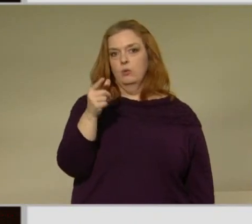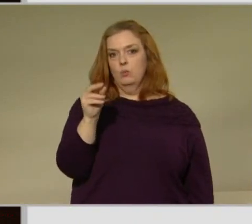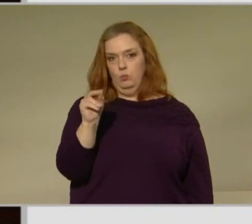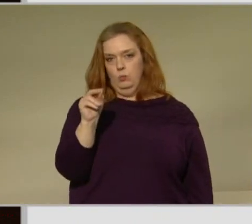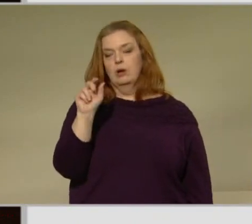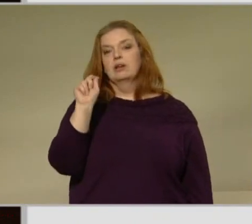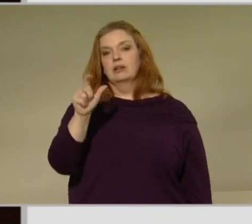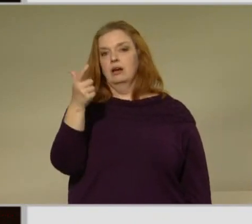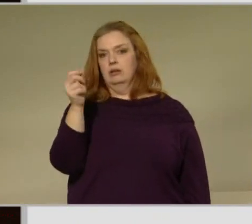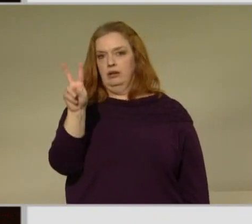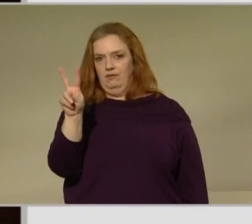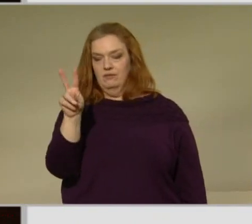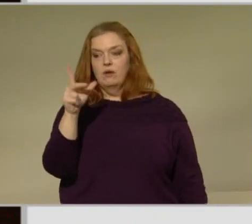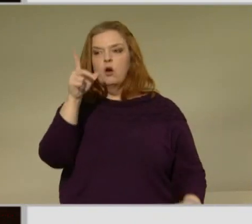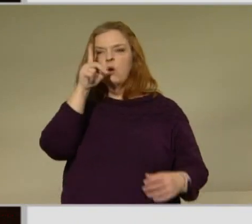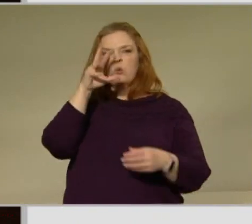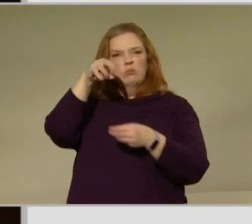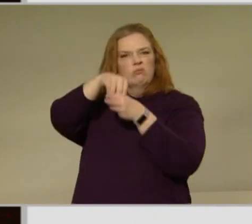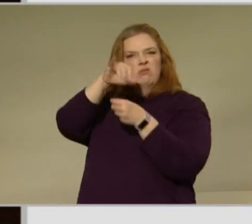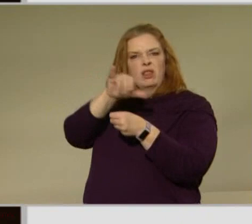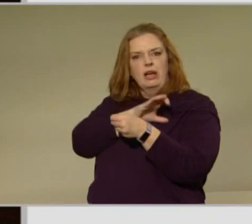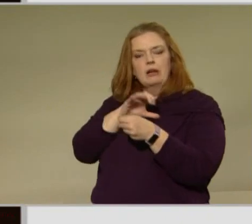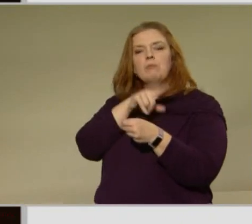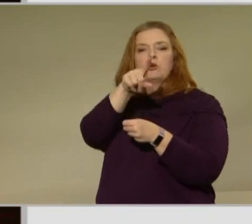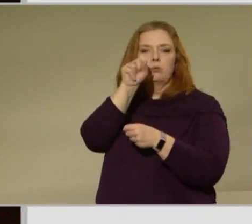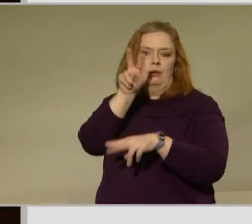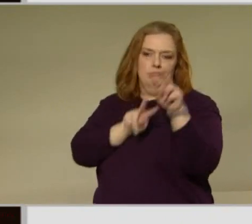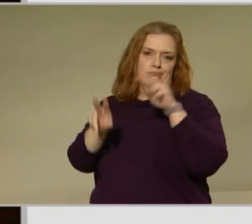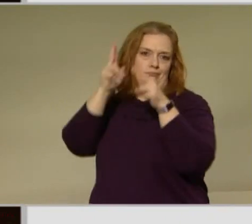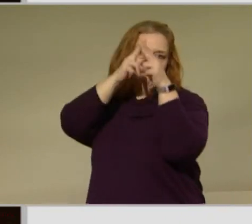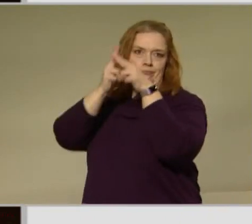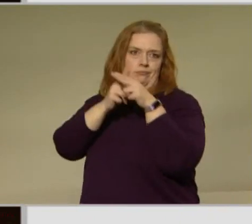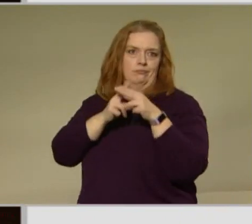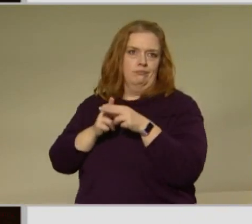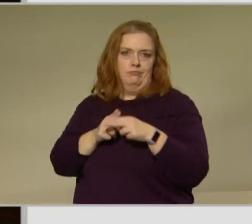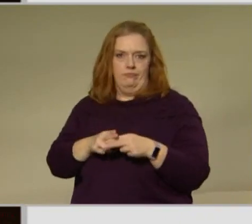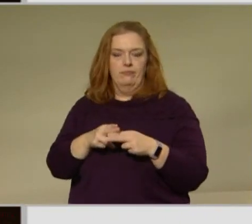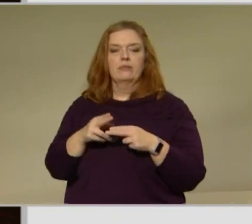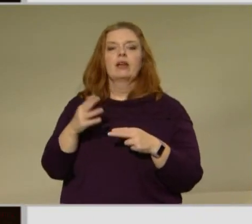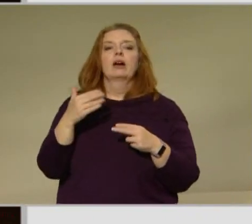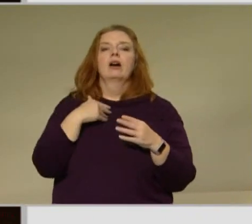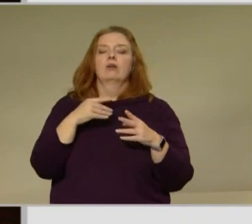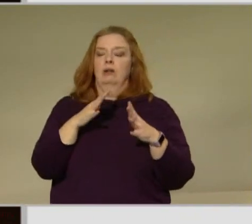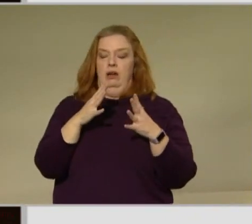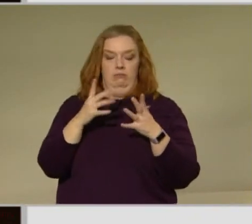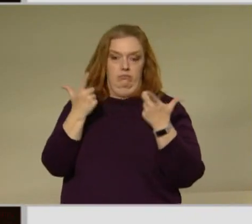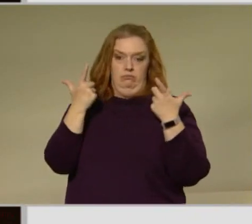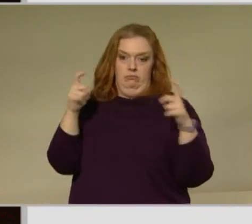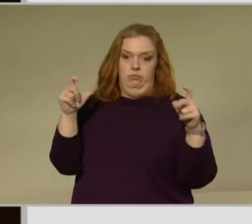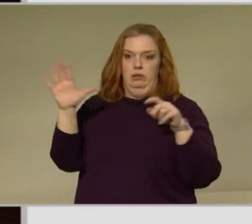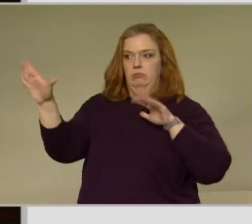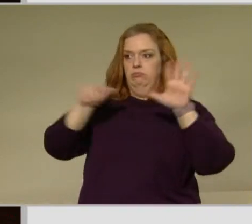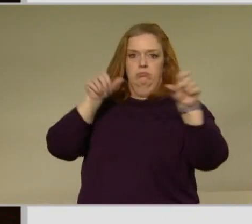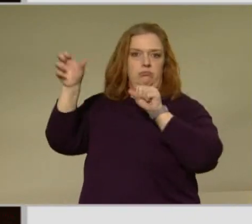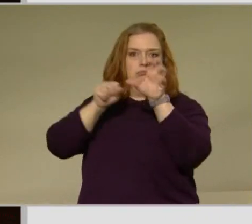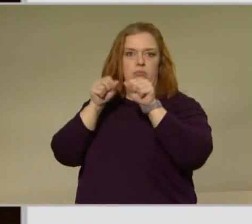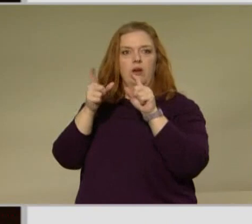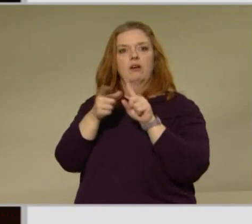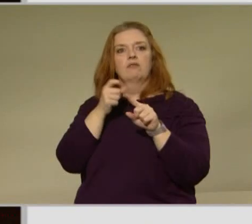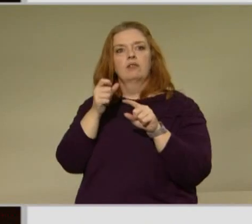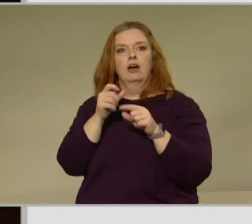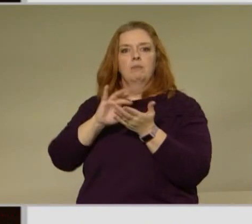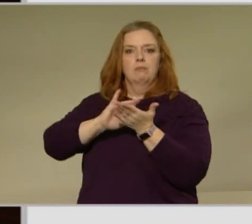group of stakeholders we have brought together from the medical health care social services and other